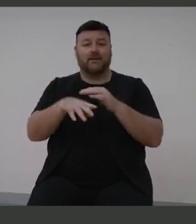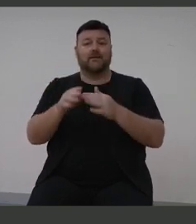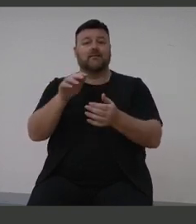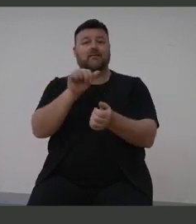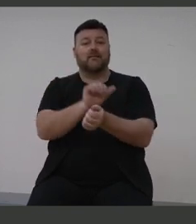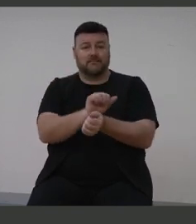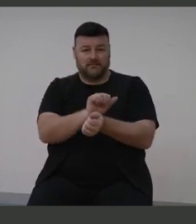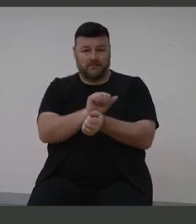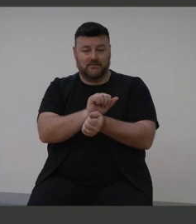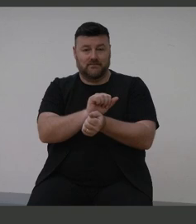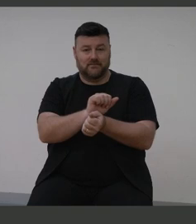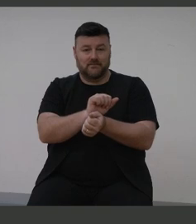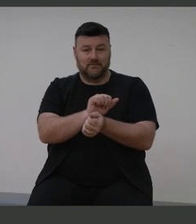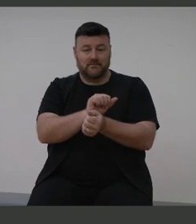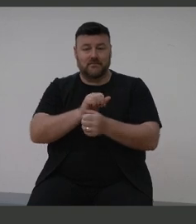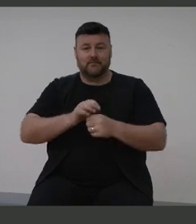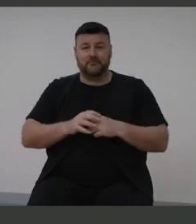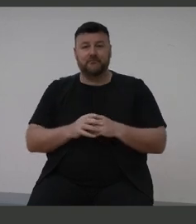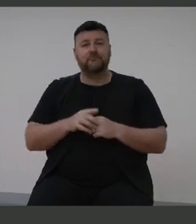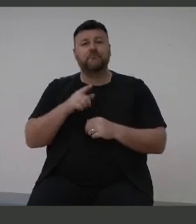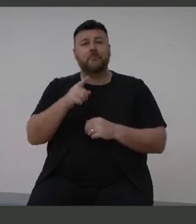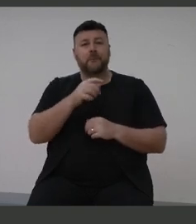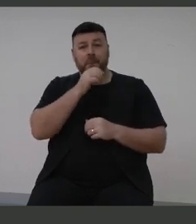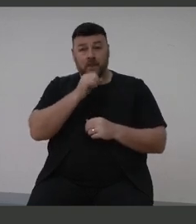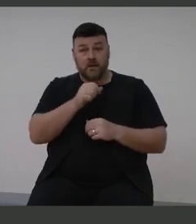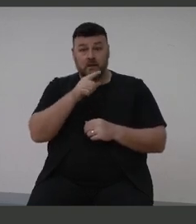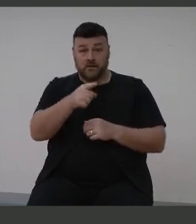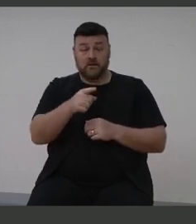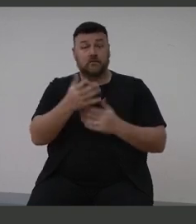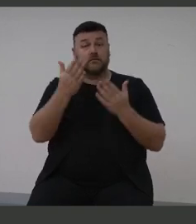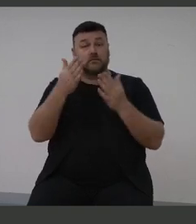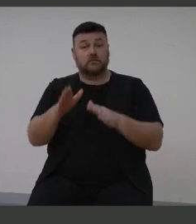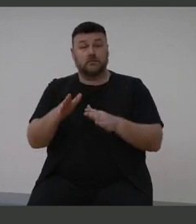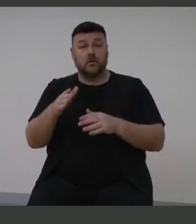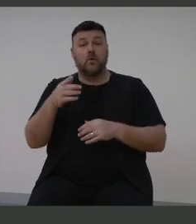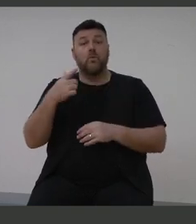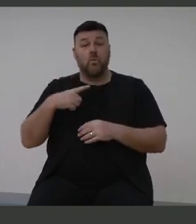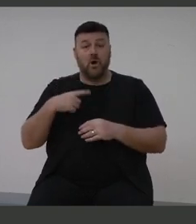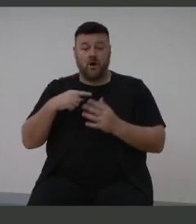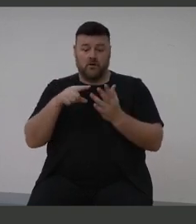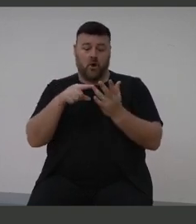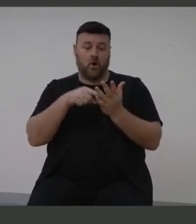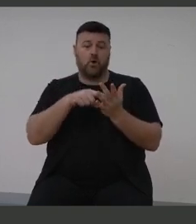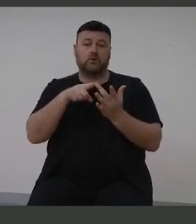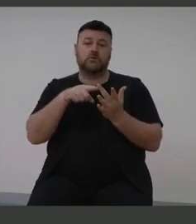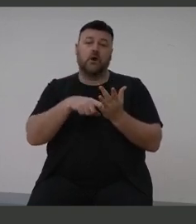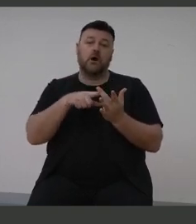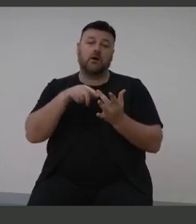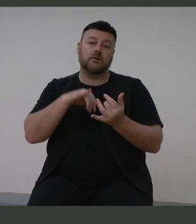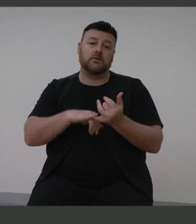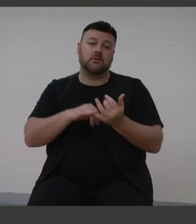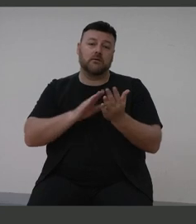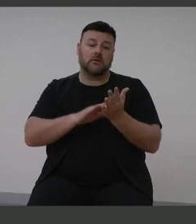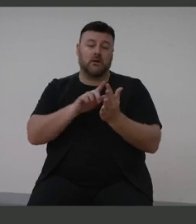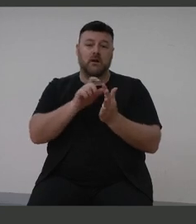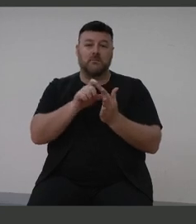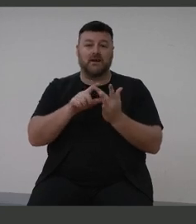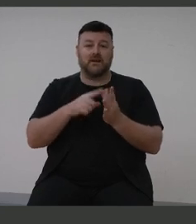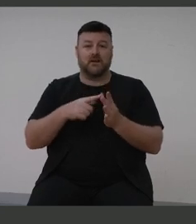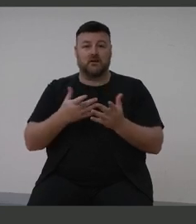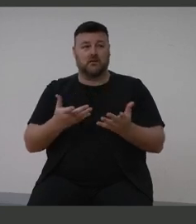A death in custody from a gentleman who passed away from a complication of otitis media. In Australia,